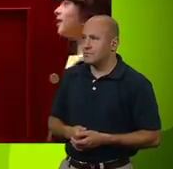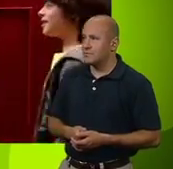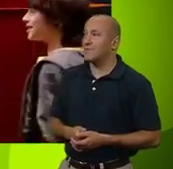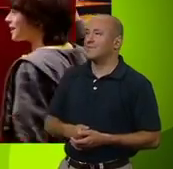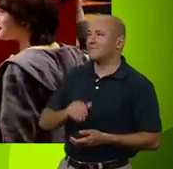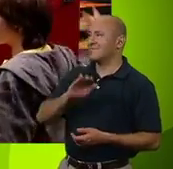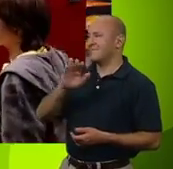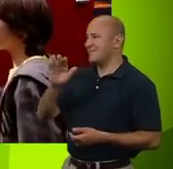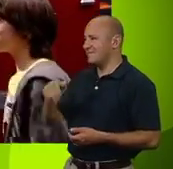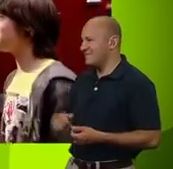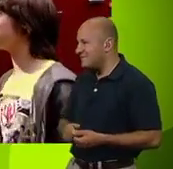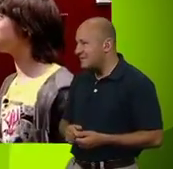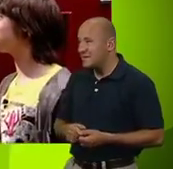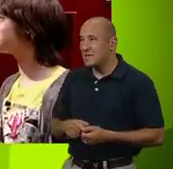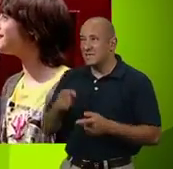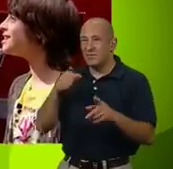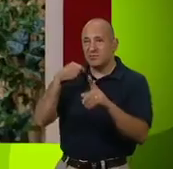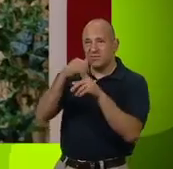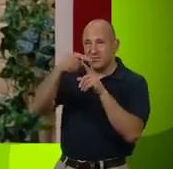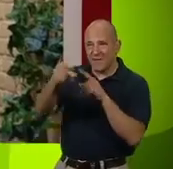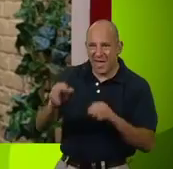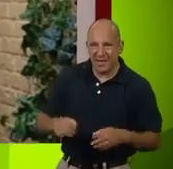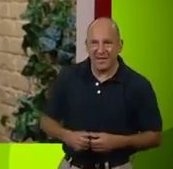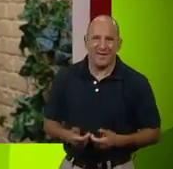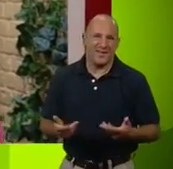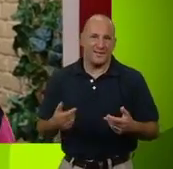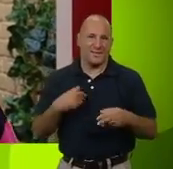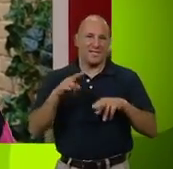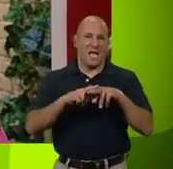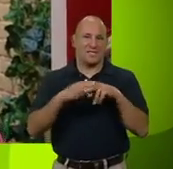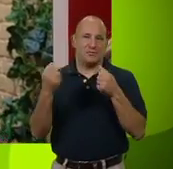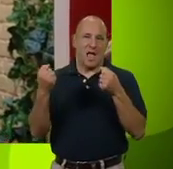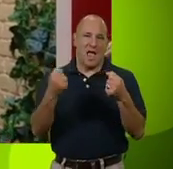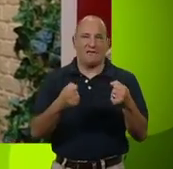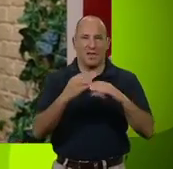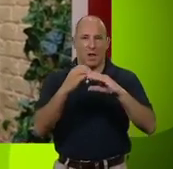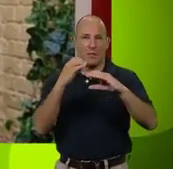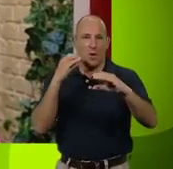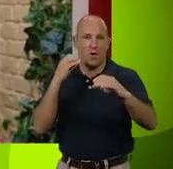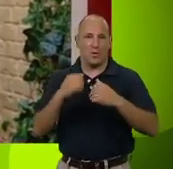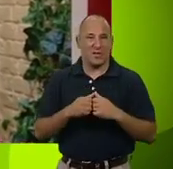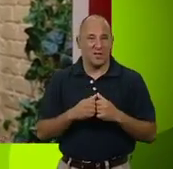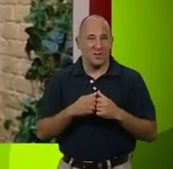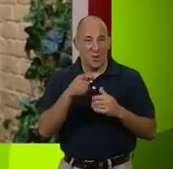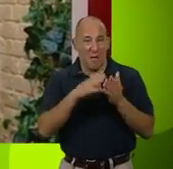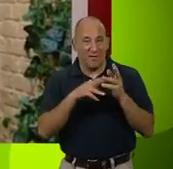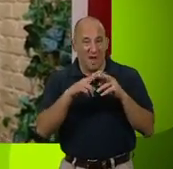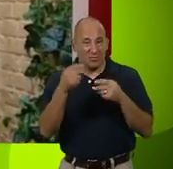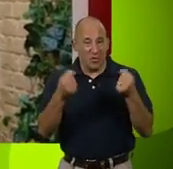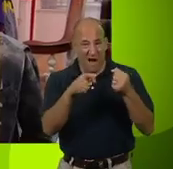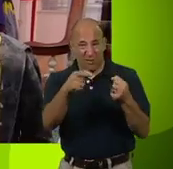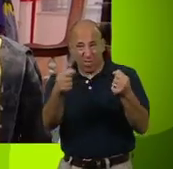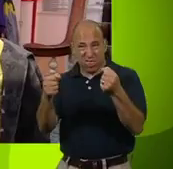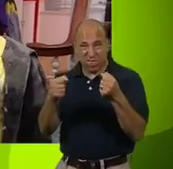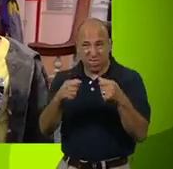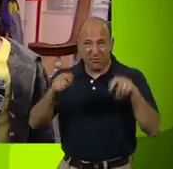Oliver didn't get run over on the way here, I see. Daddy's driver brought me here in the limo. I suppose your parents drive you around in their horse